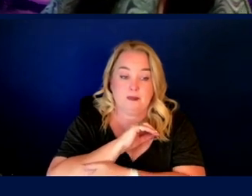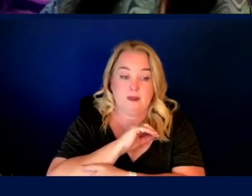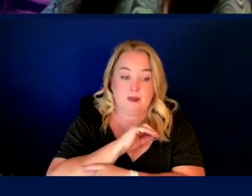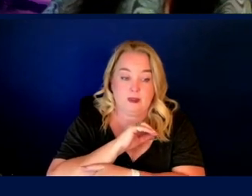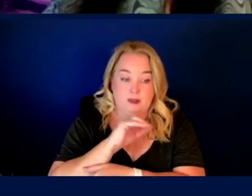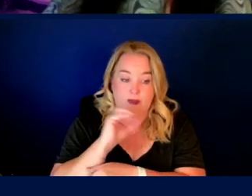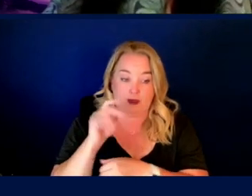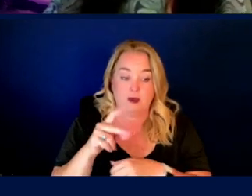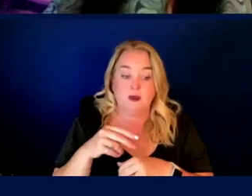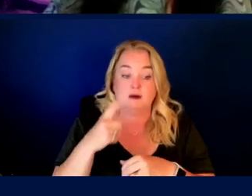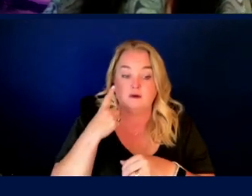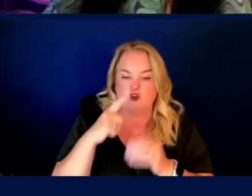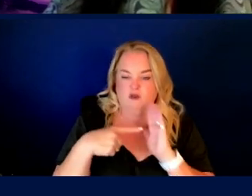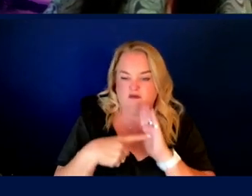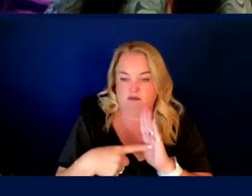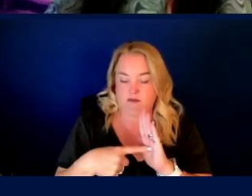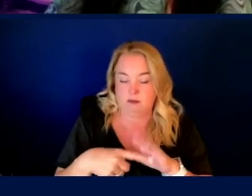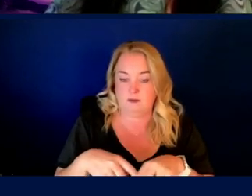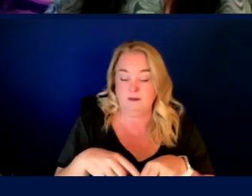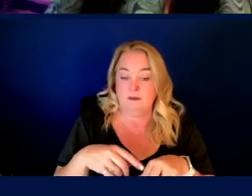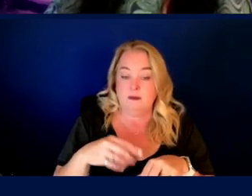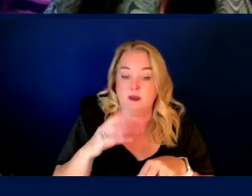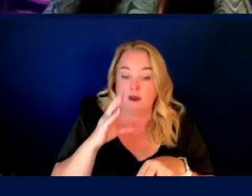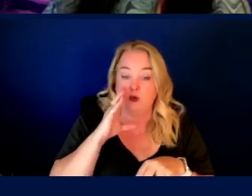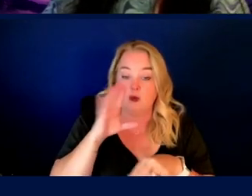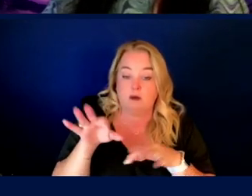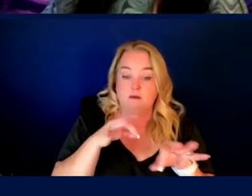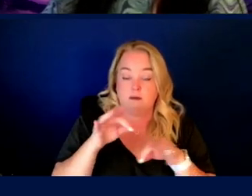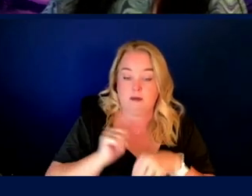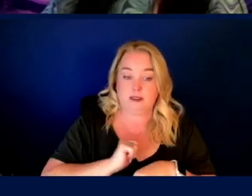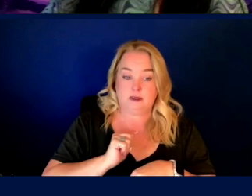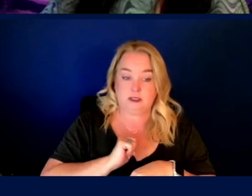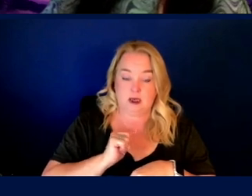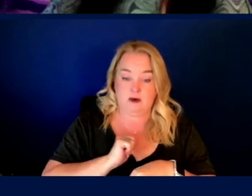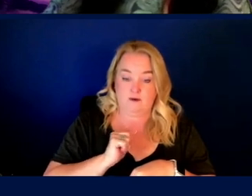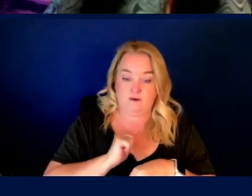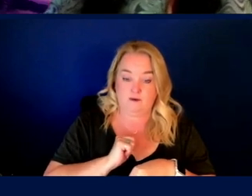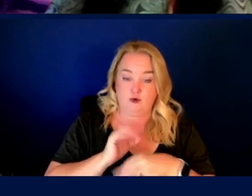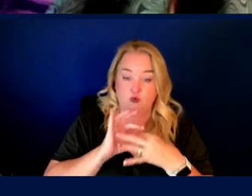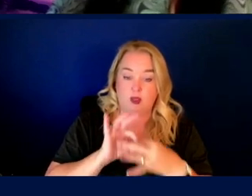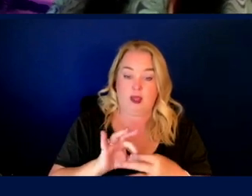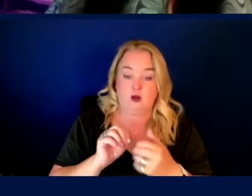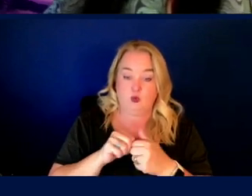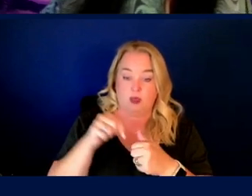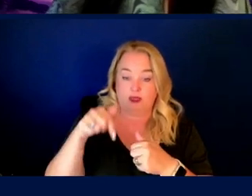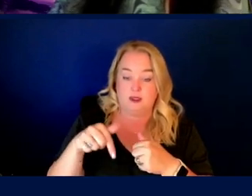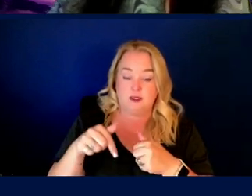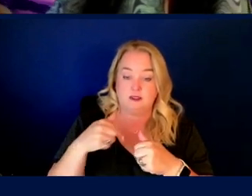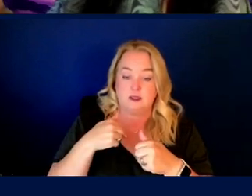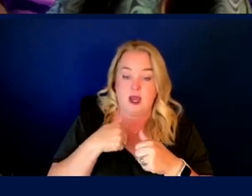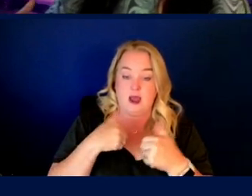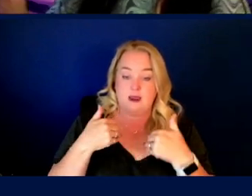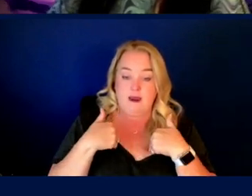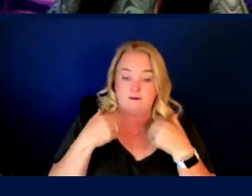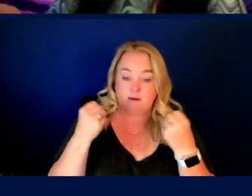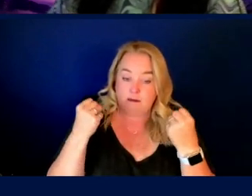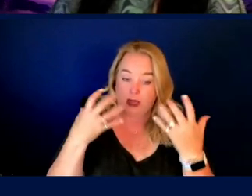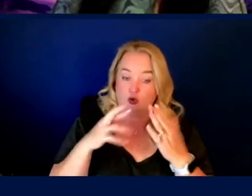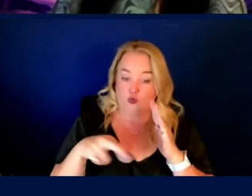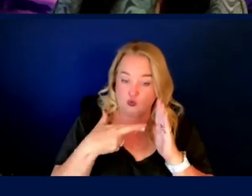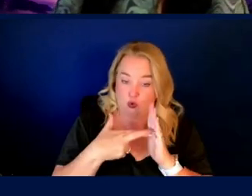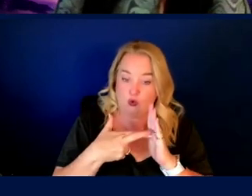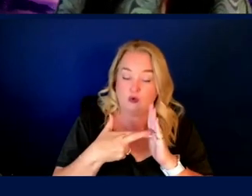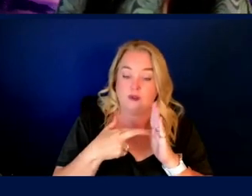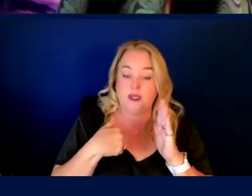And, uh, just to start off, uh, with a bio of myself, especially as it relates to this talk, uh, I hold many roles among